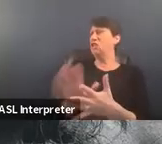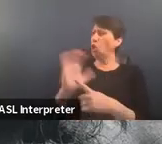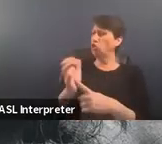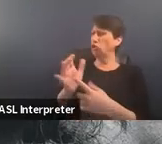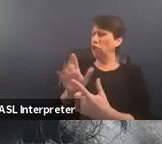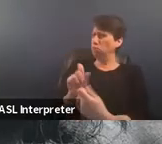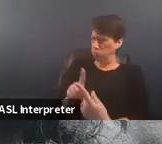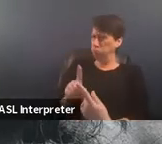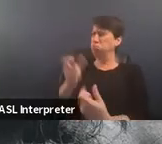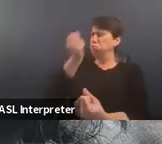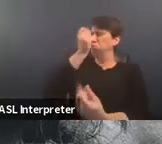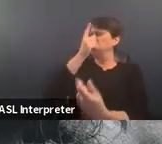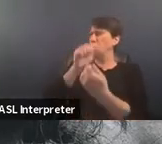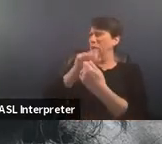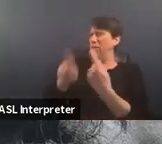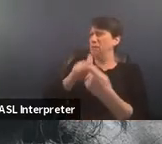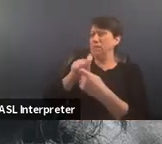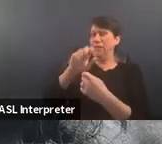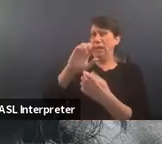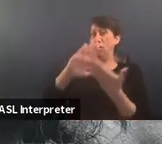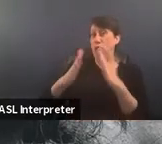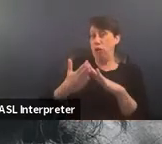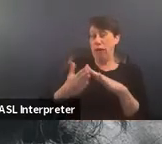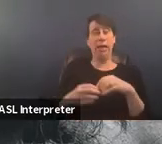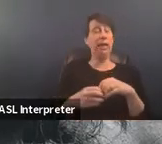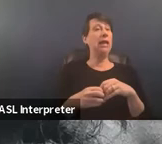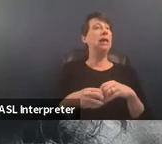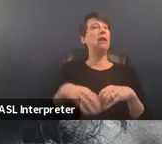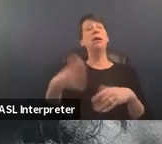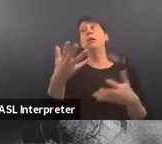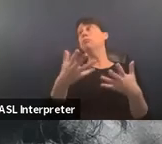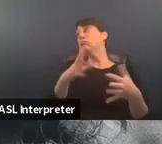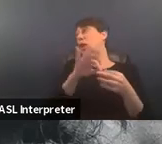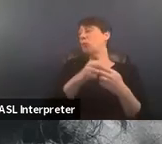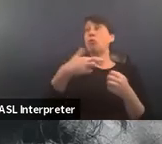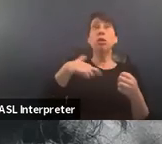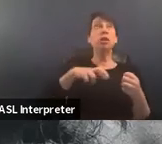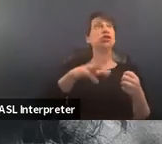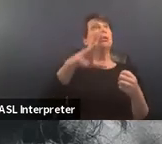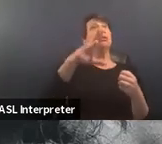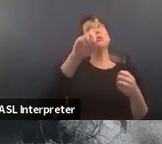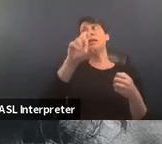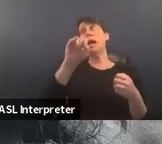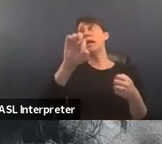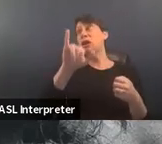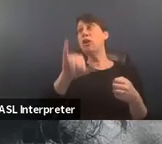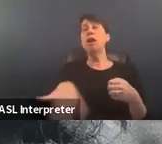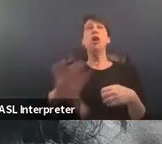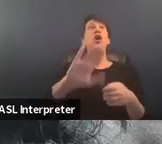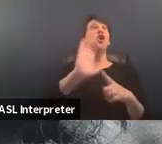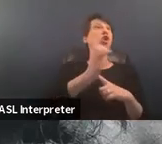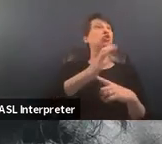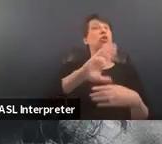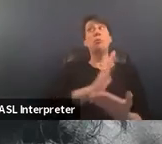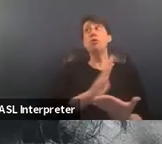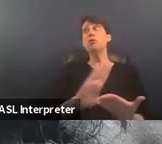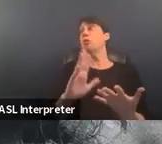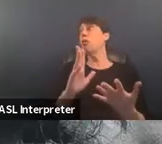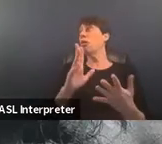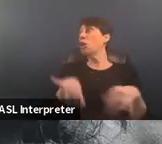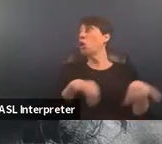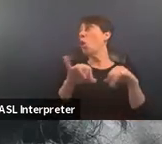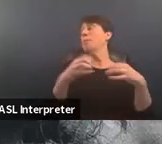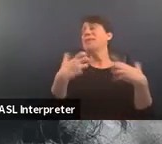specific or particular community how are religious dietary cultural musical norms healing practices